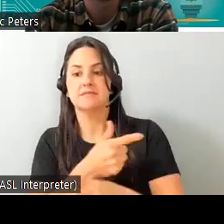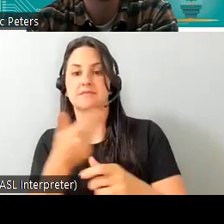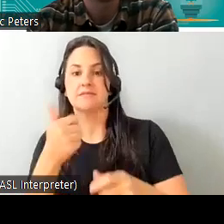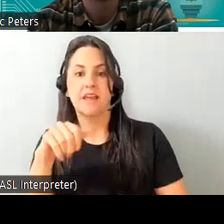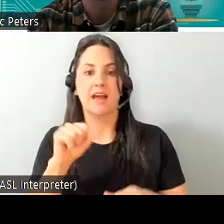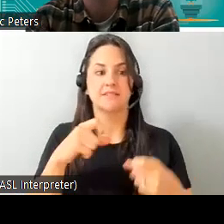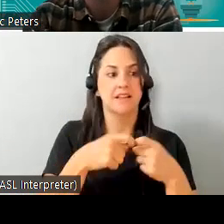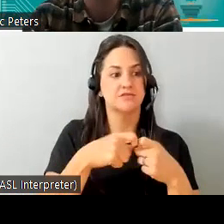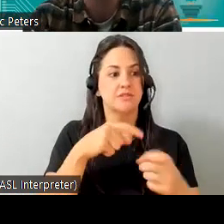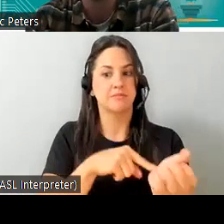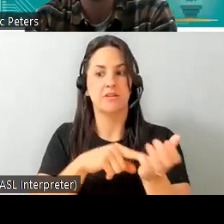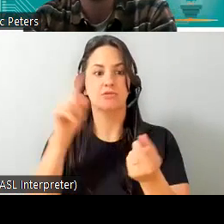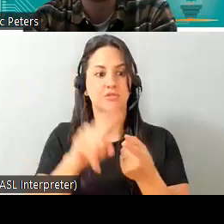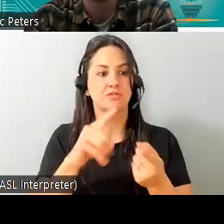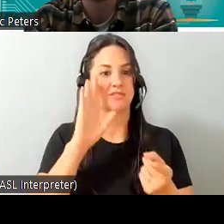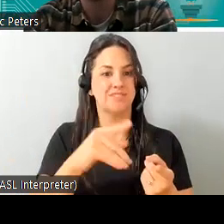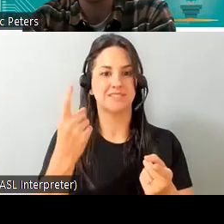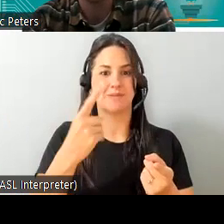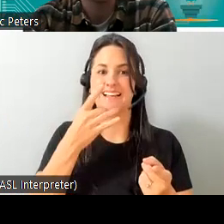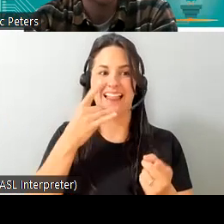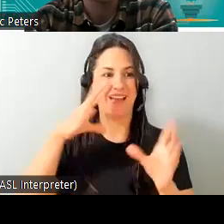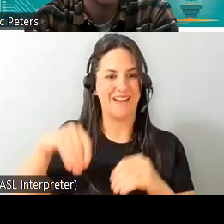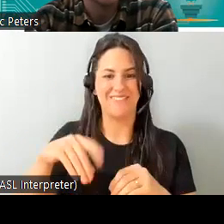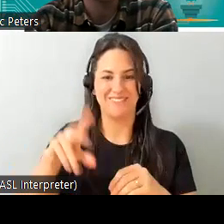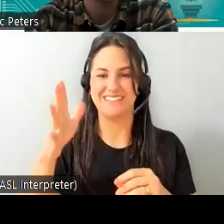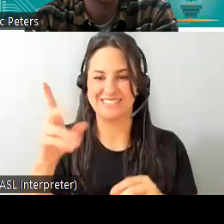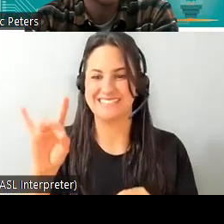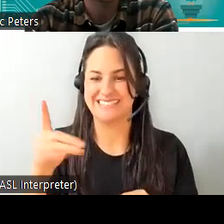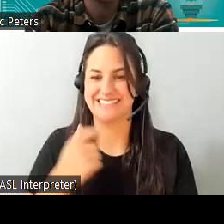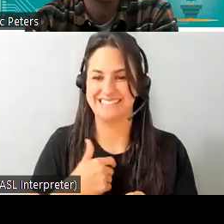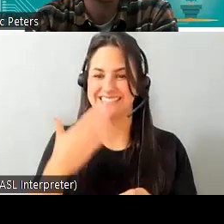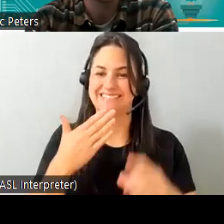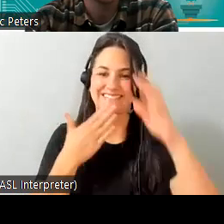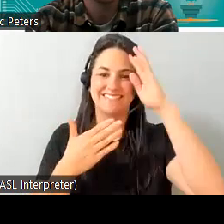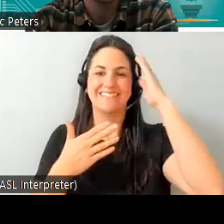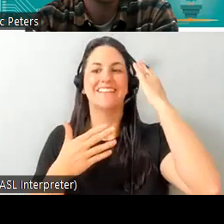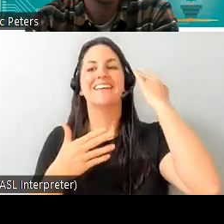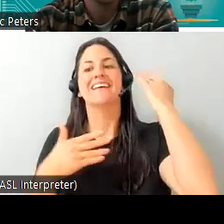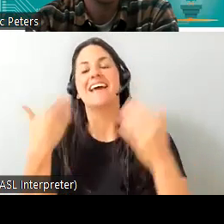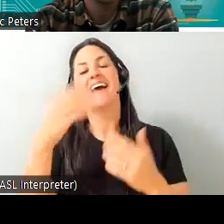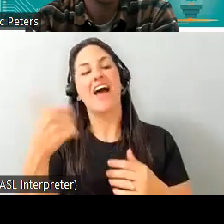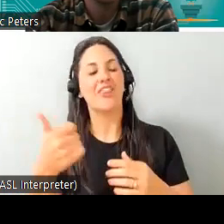here that someone's light went off that's great um sorry back to that can we go back to the other slide